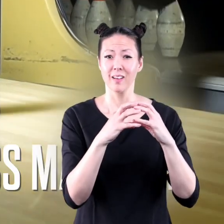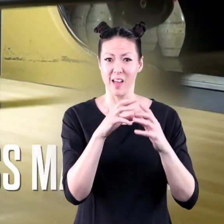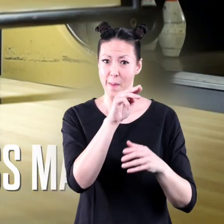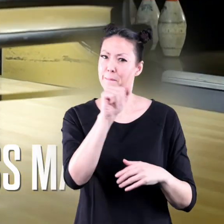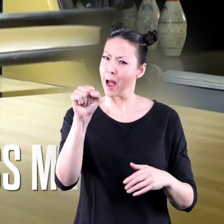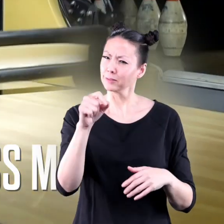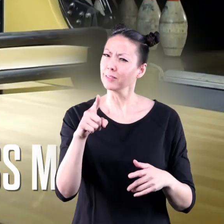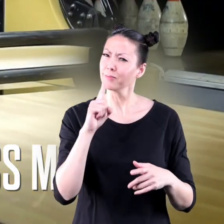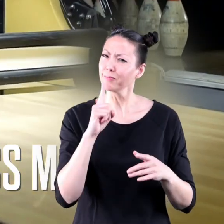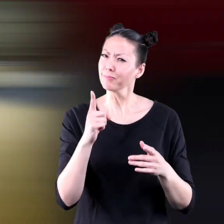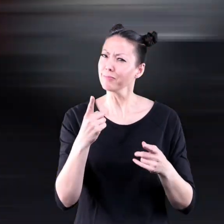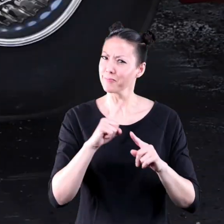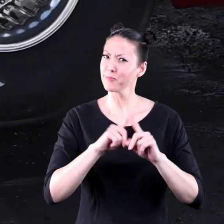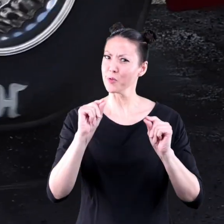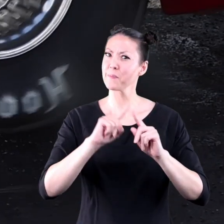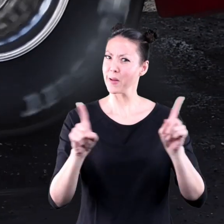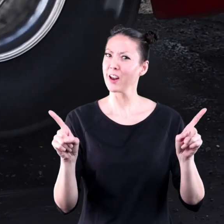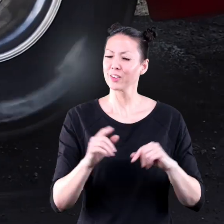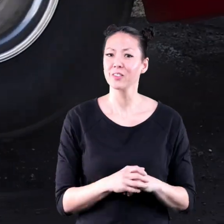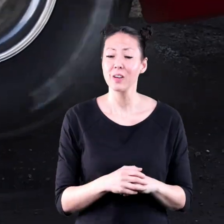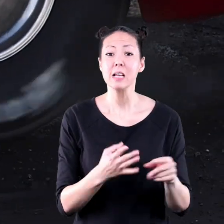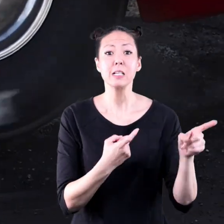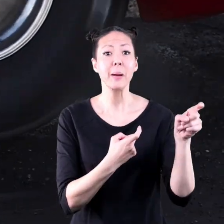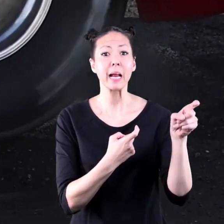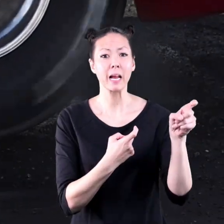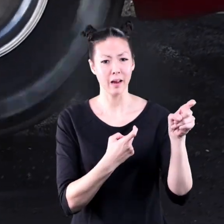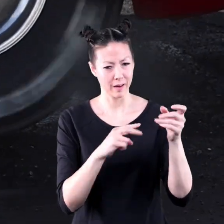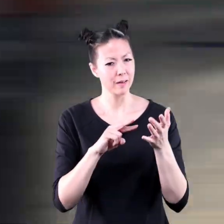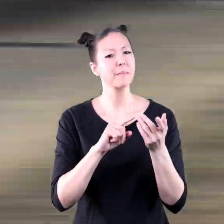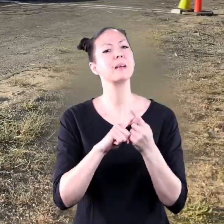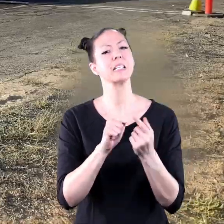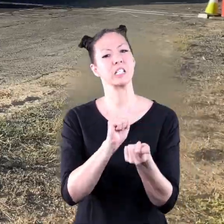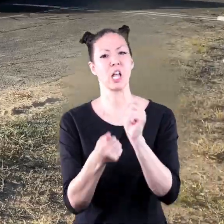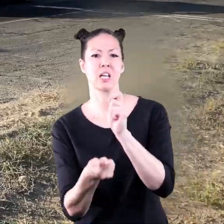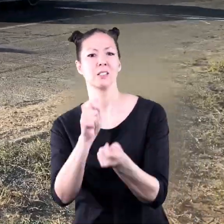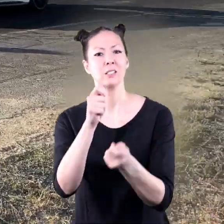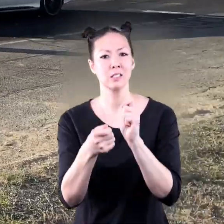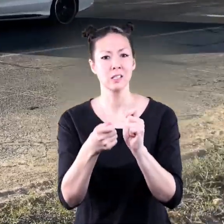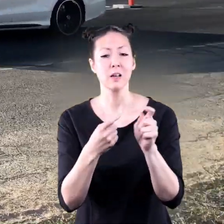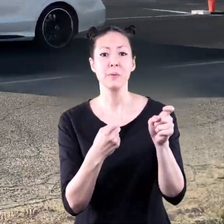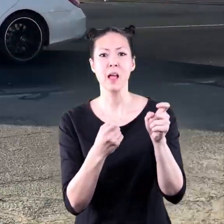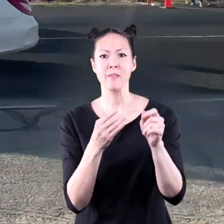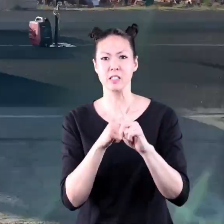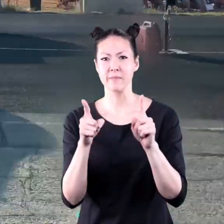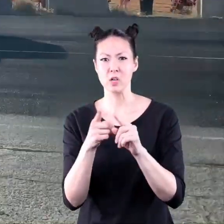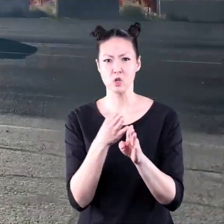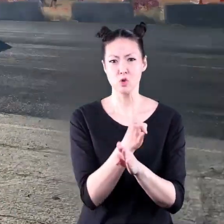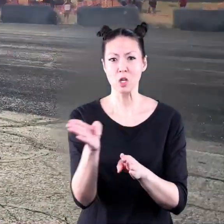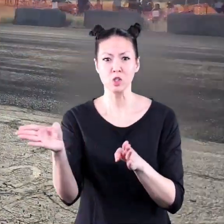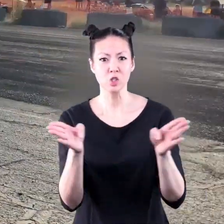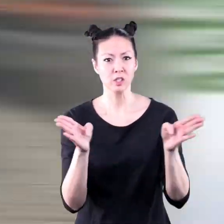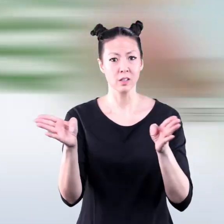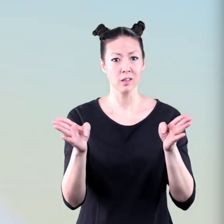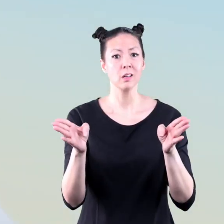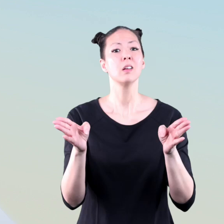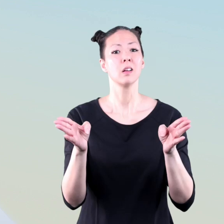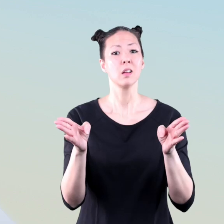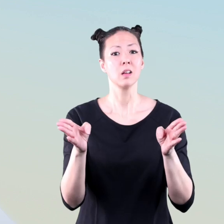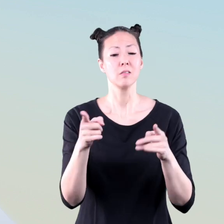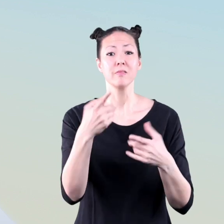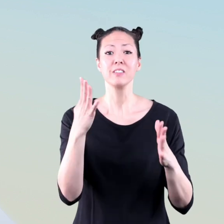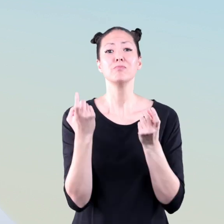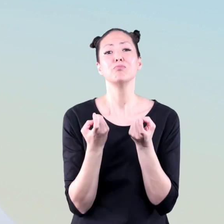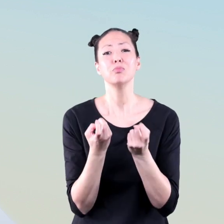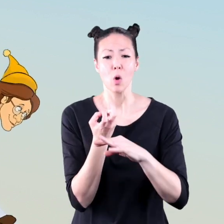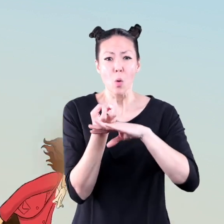Mass matters! Acceleration means a change in speed or direction of something. Have you